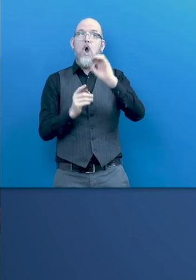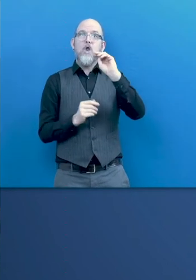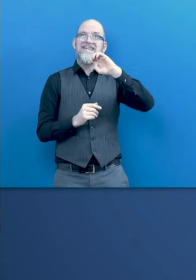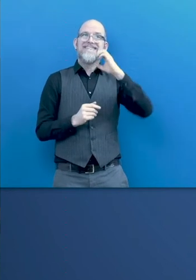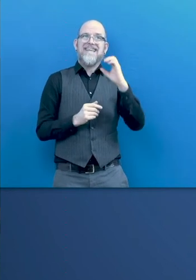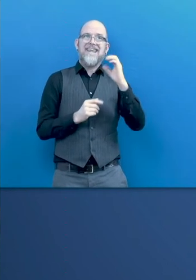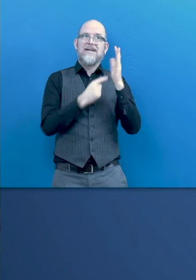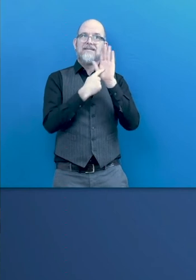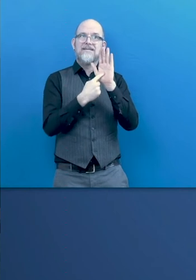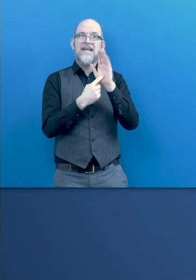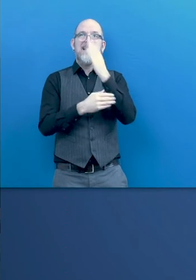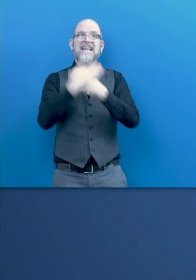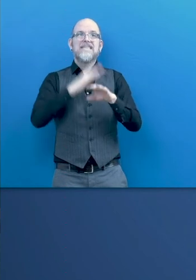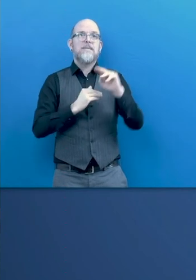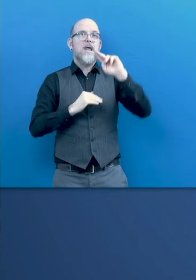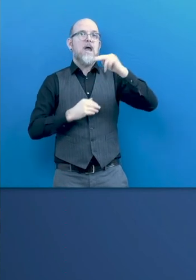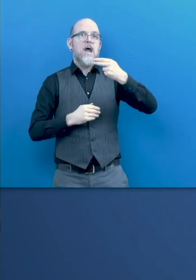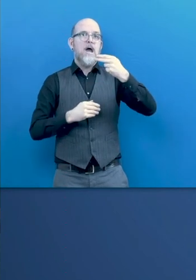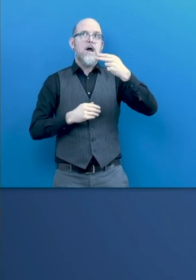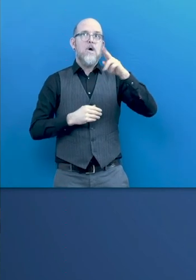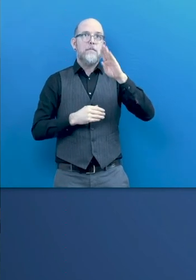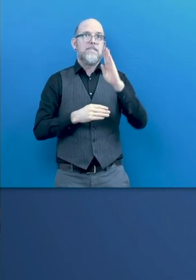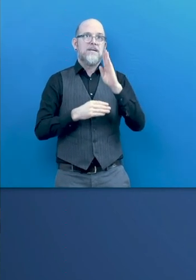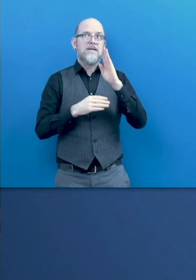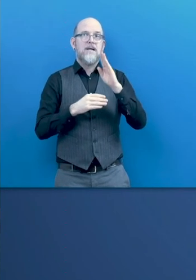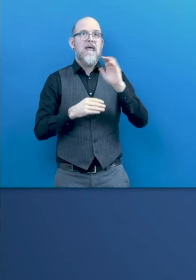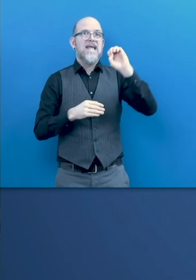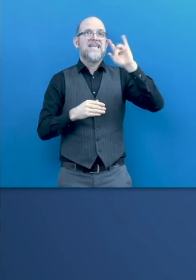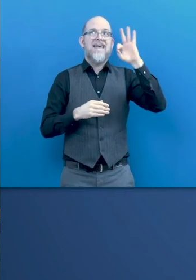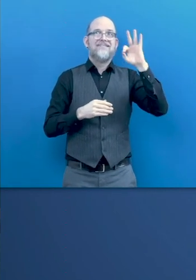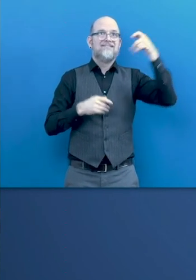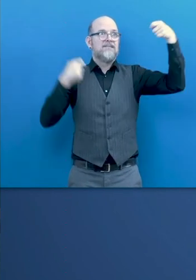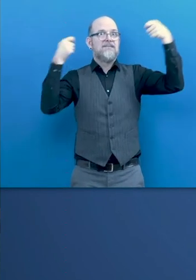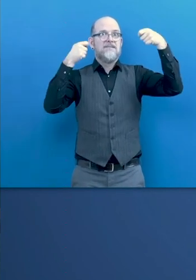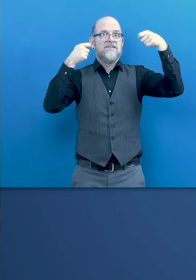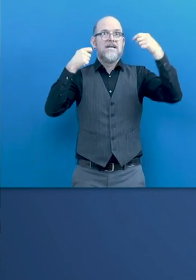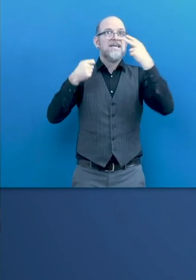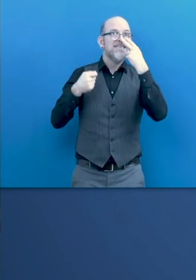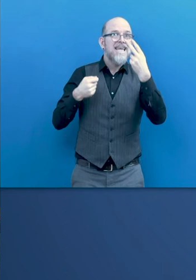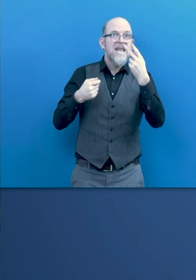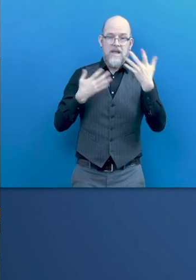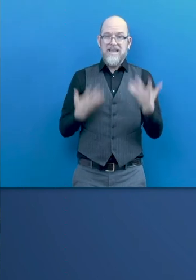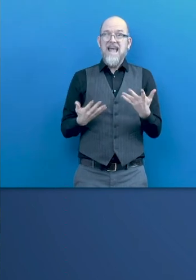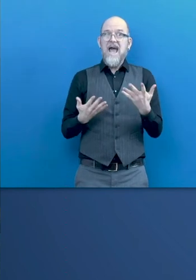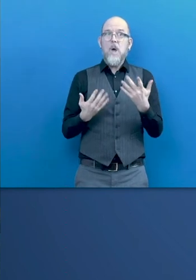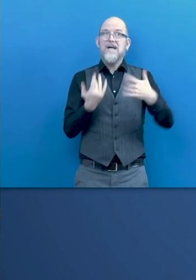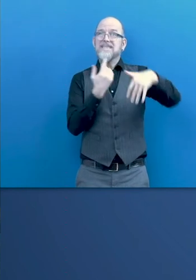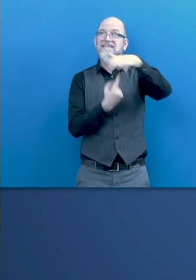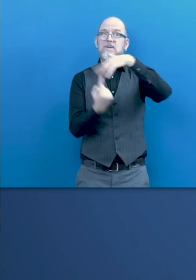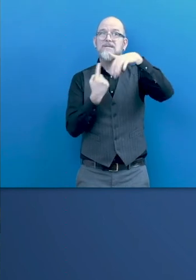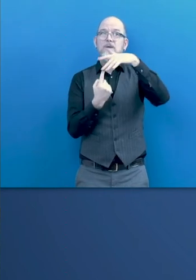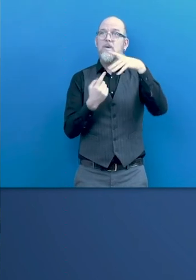Social Fund takes a look at the current situation of people with disabilities by their needs. When